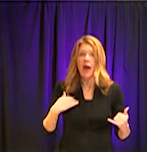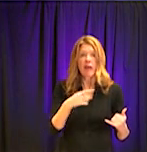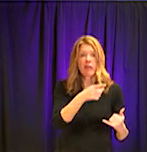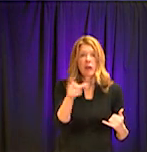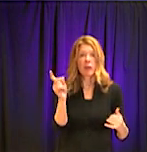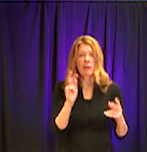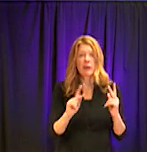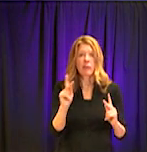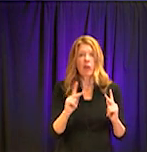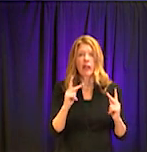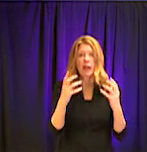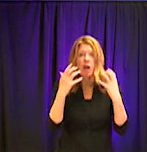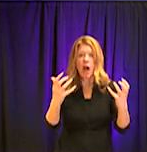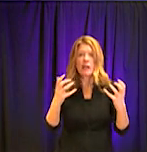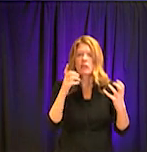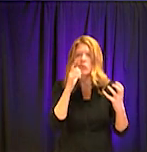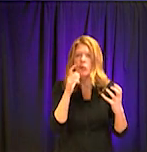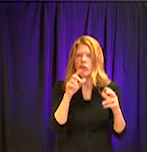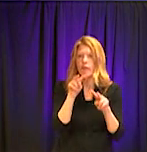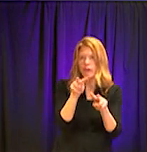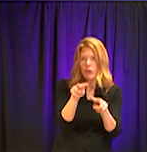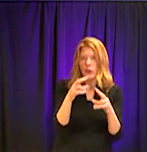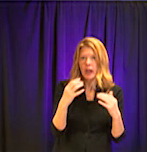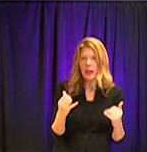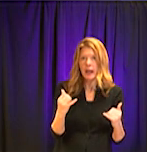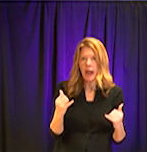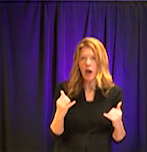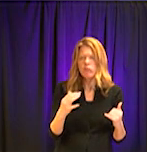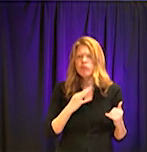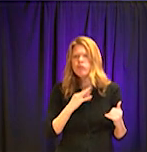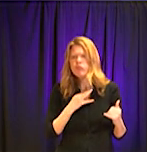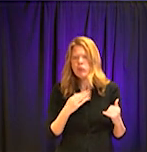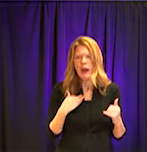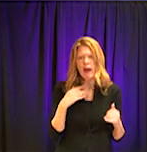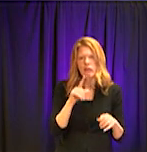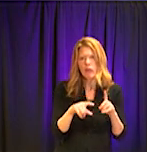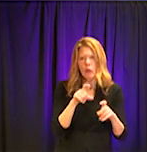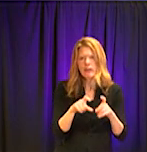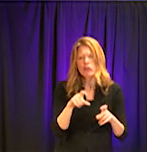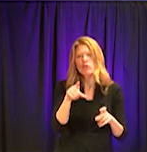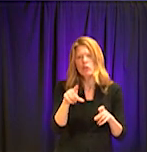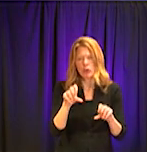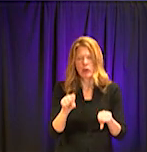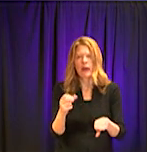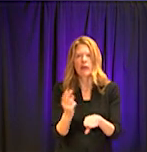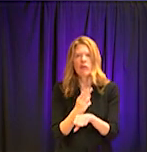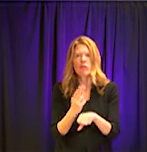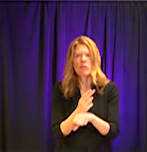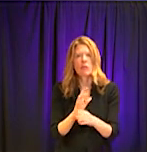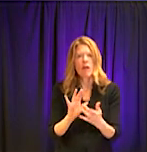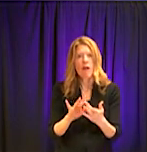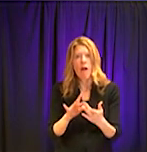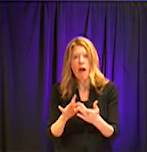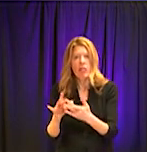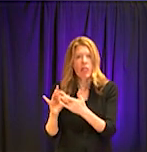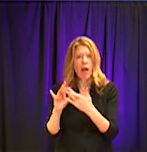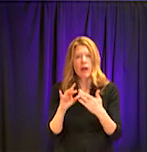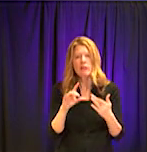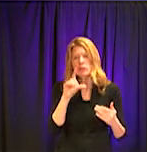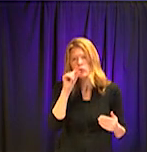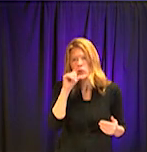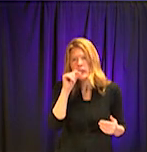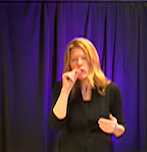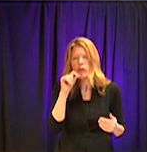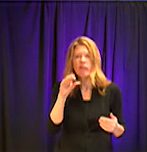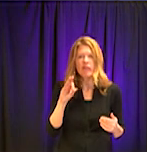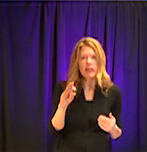you again for joining us on the DeKalb County government line online, Twitter, Facebook. We appreciate